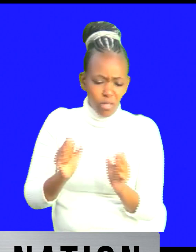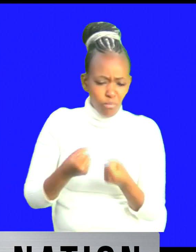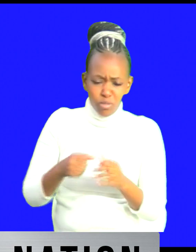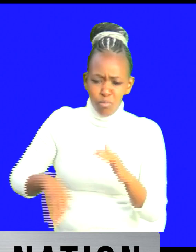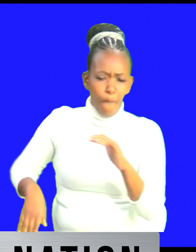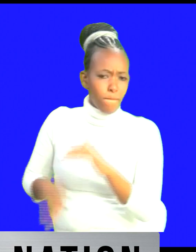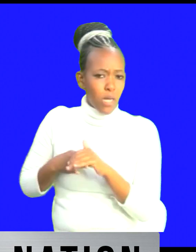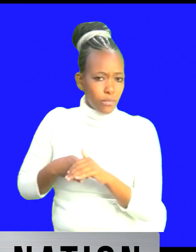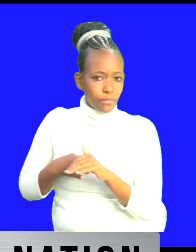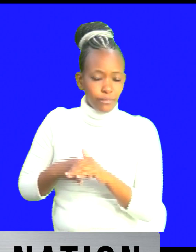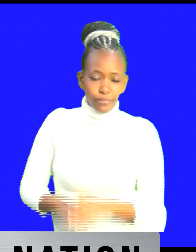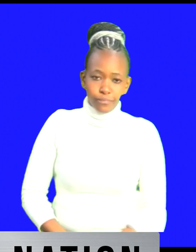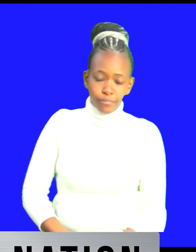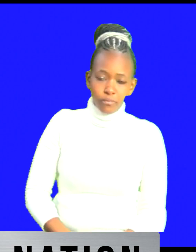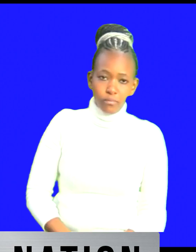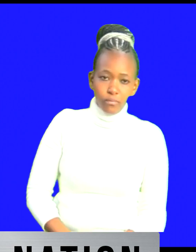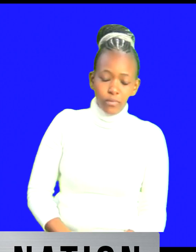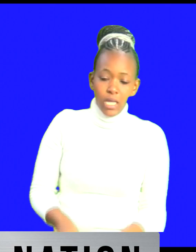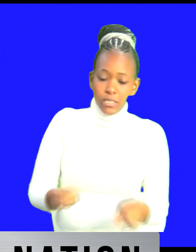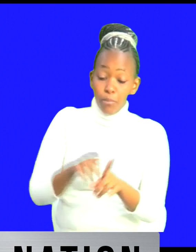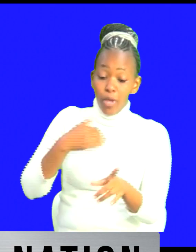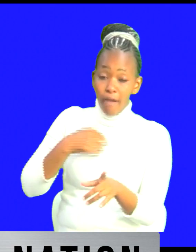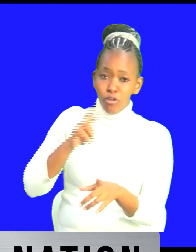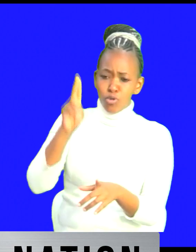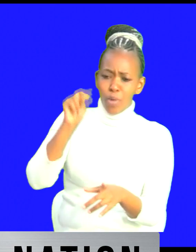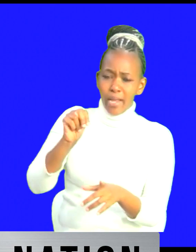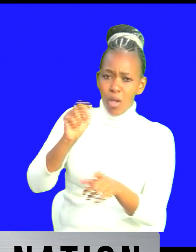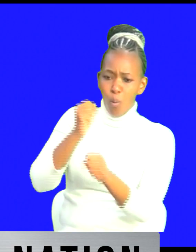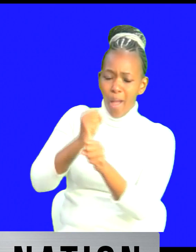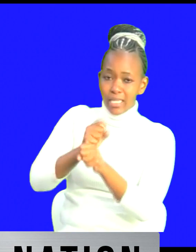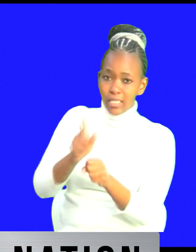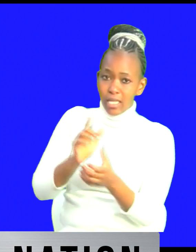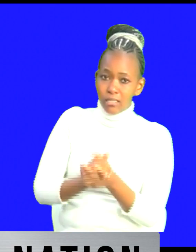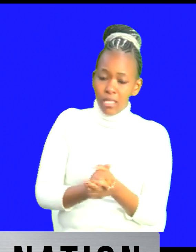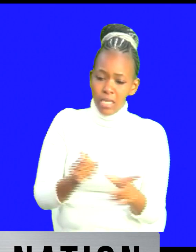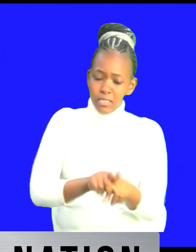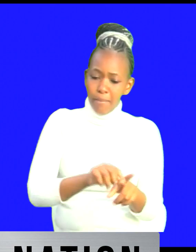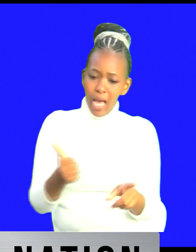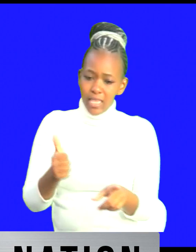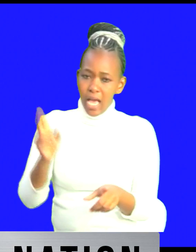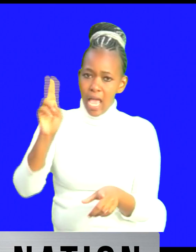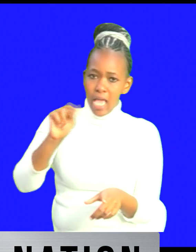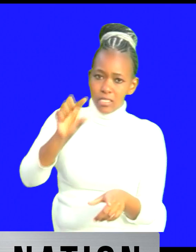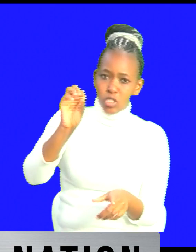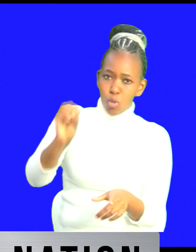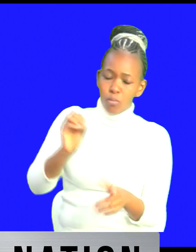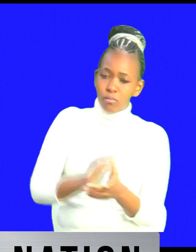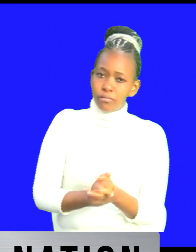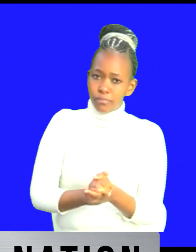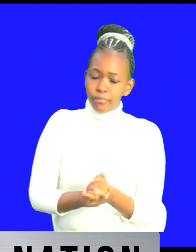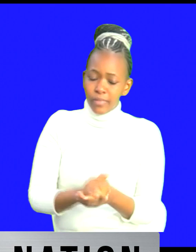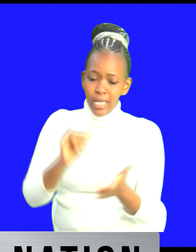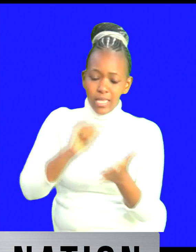yeah we have the un working there and uh other other whatever uh that